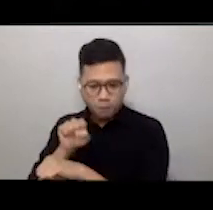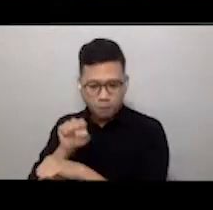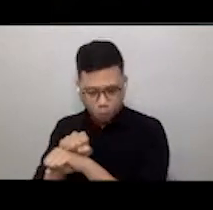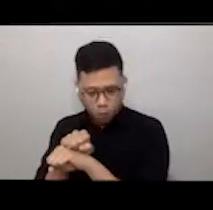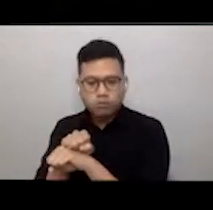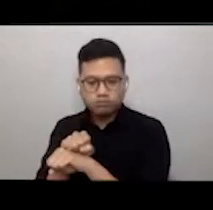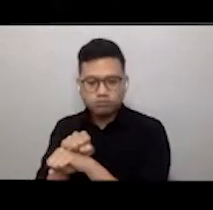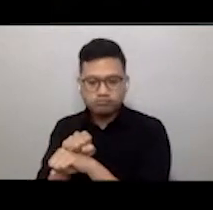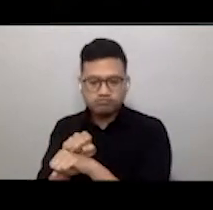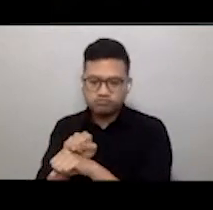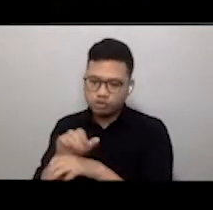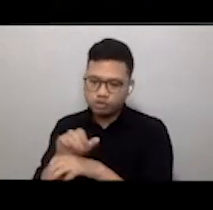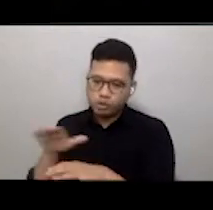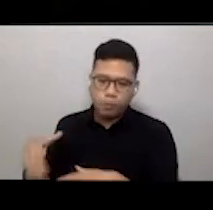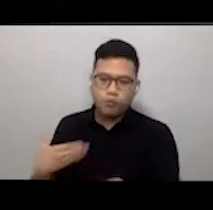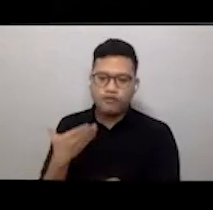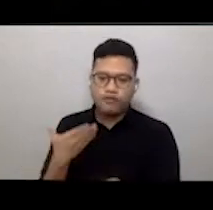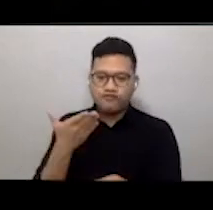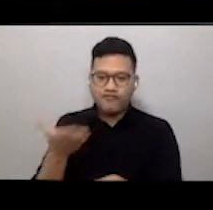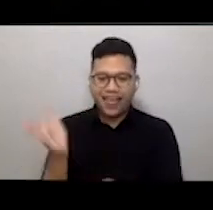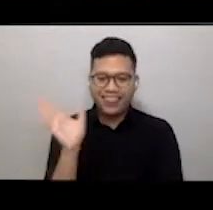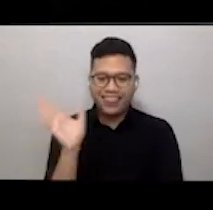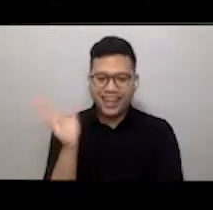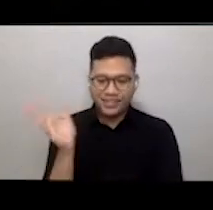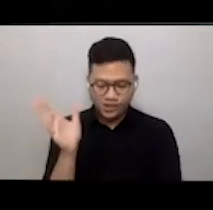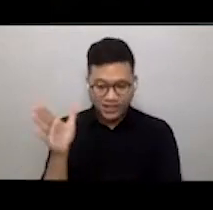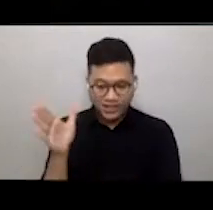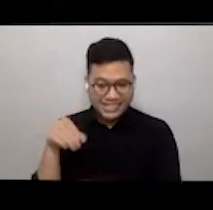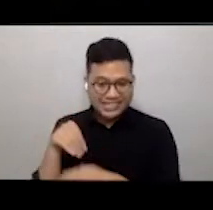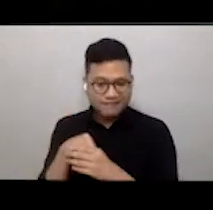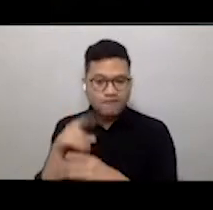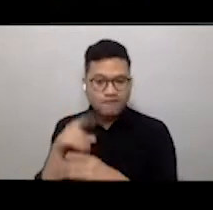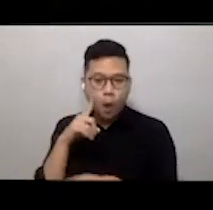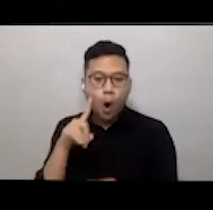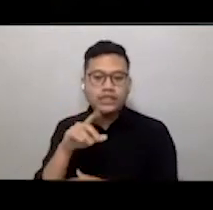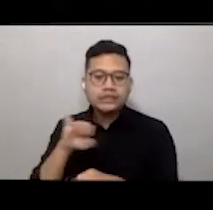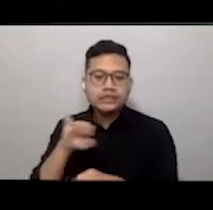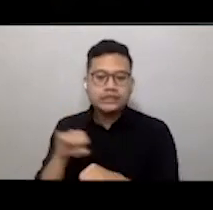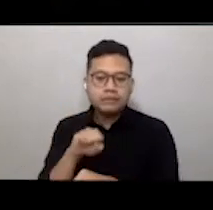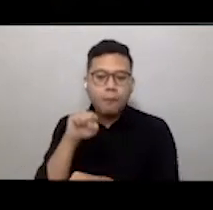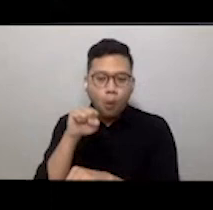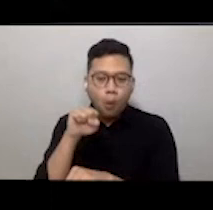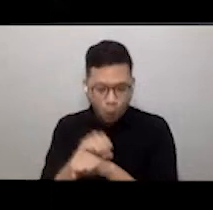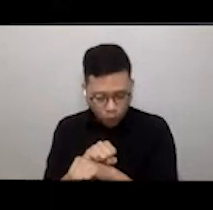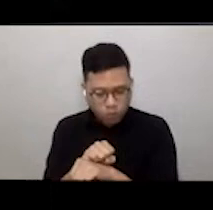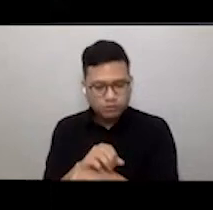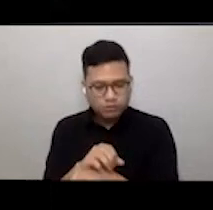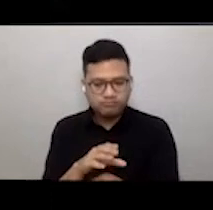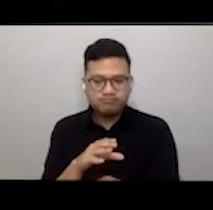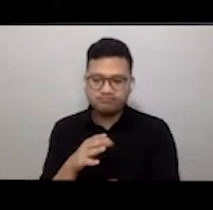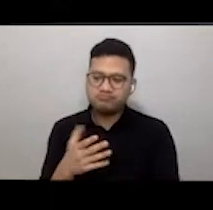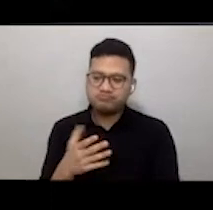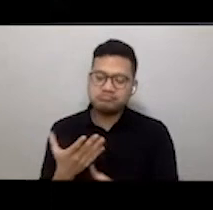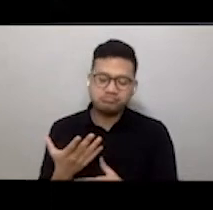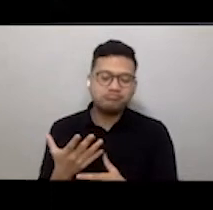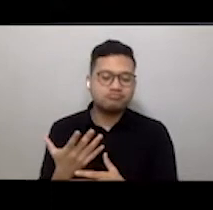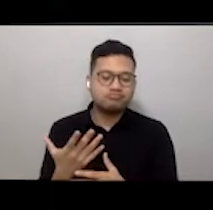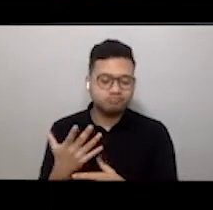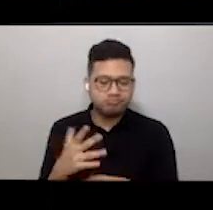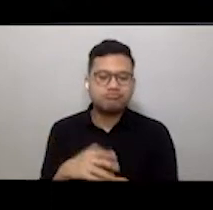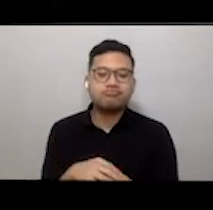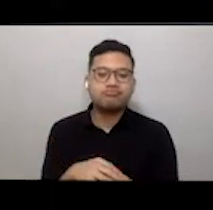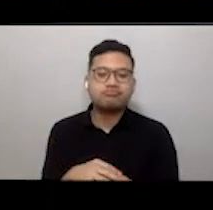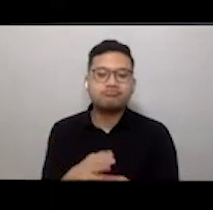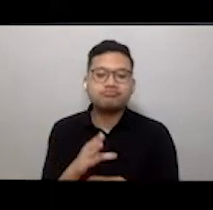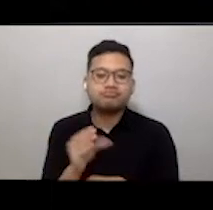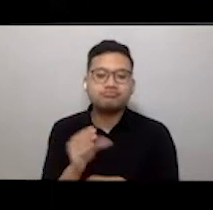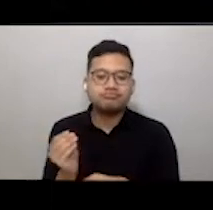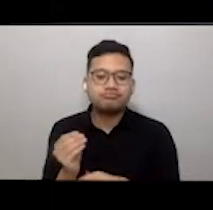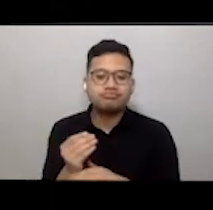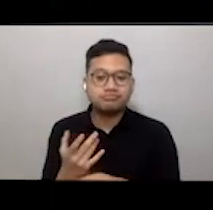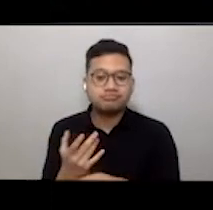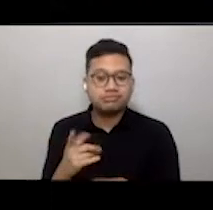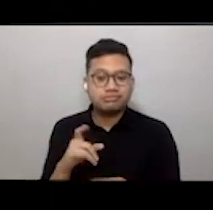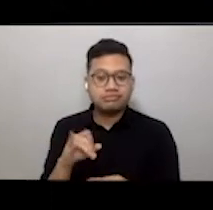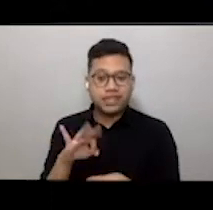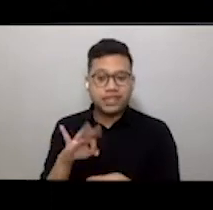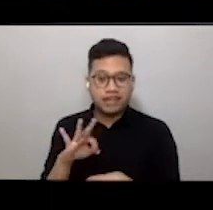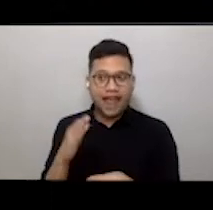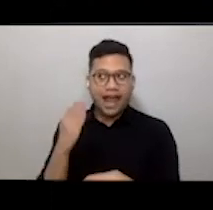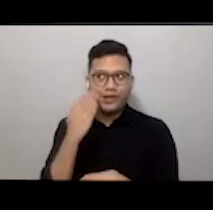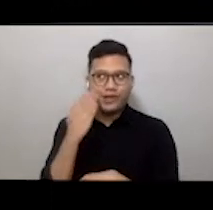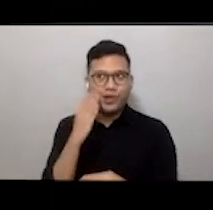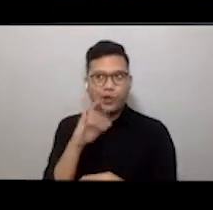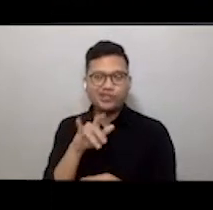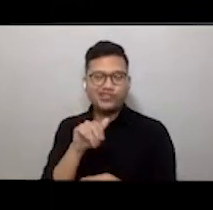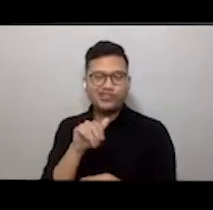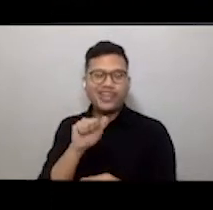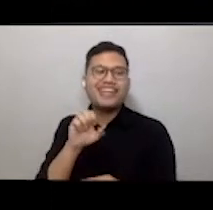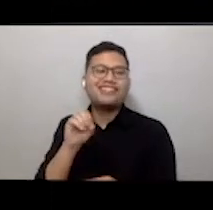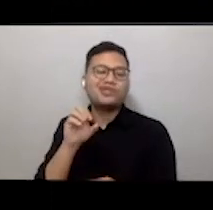audiences lectures which are engaging and relevant. And if I know Jason, as